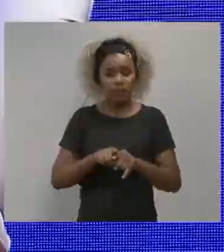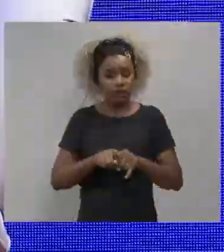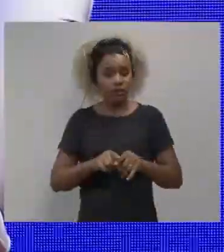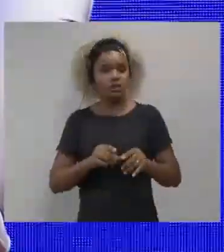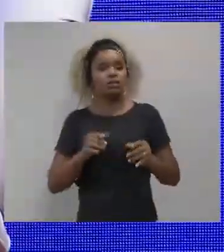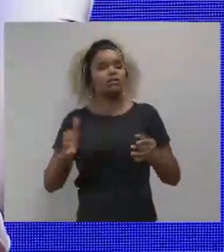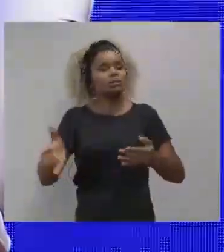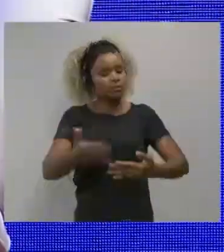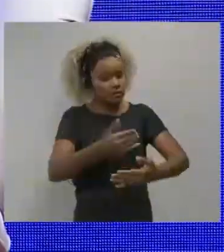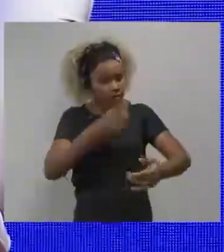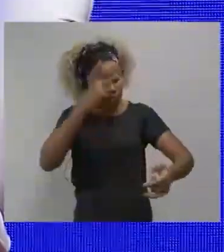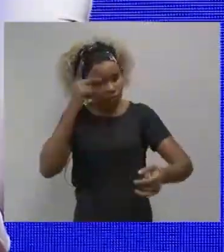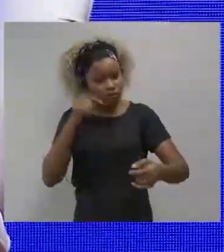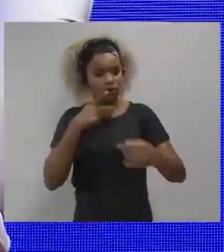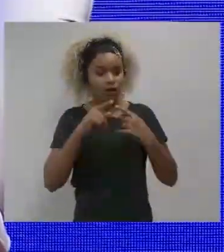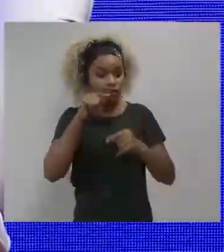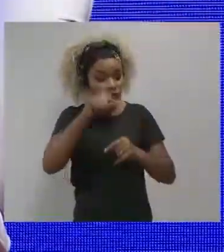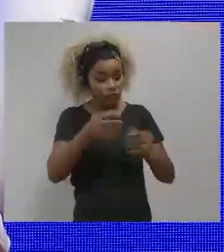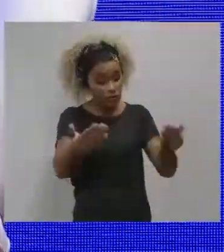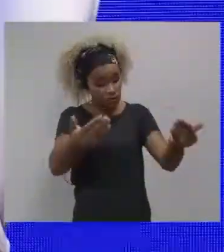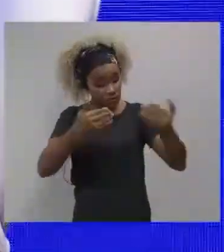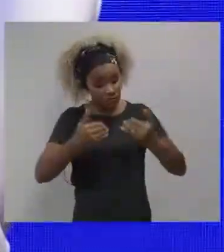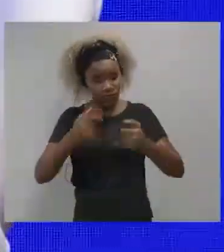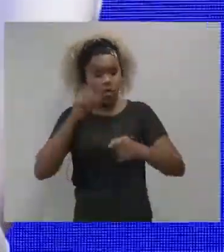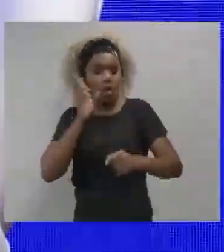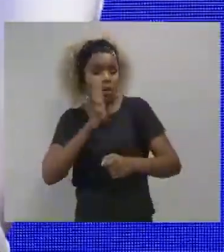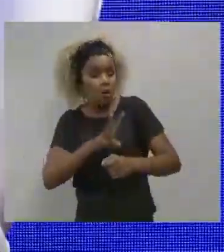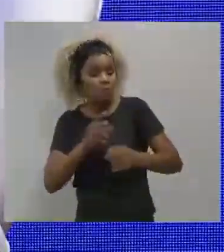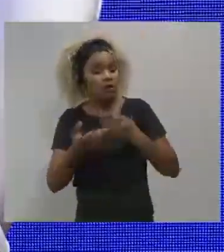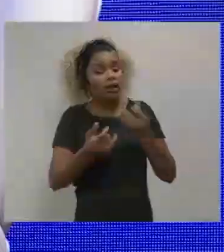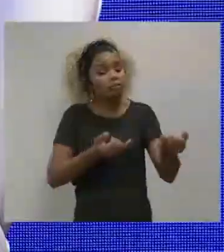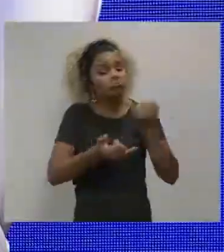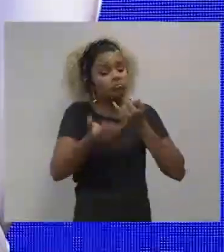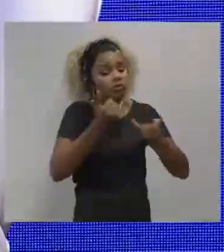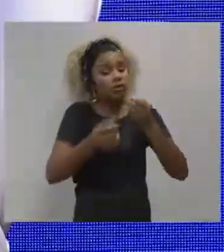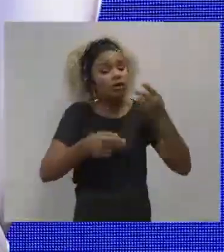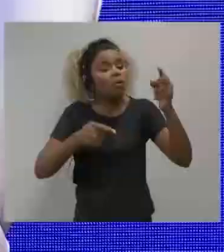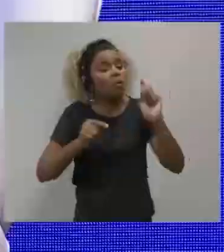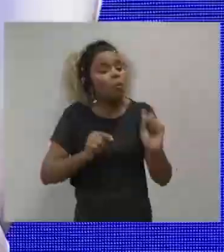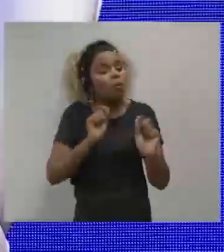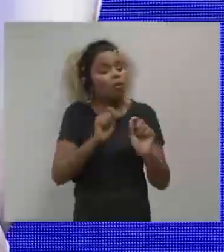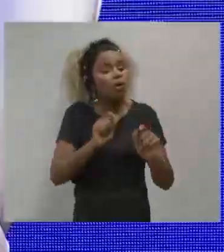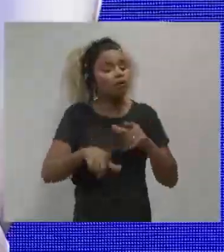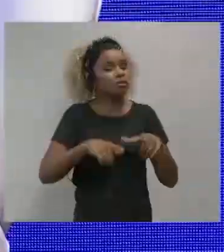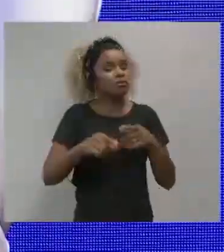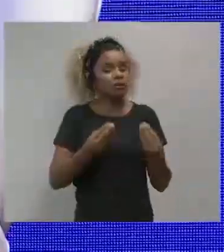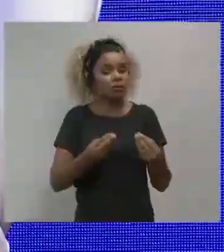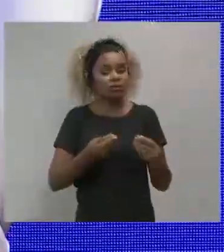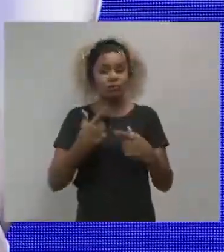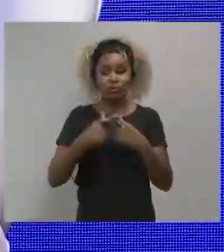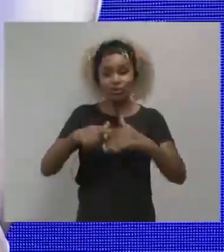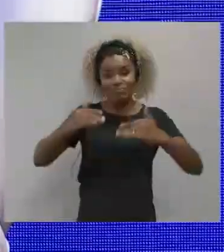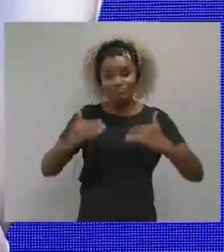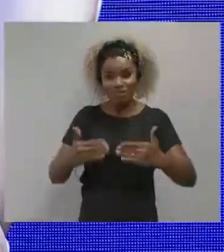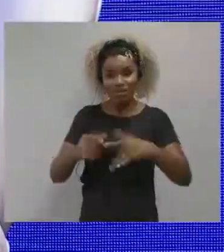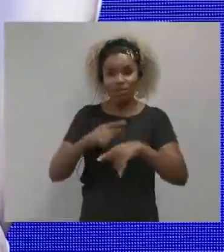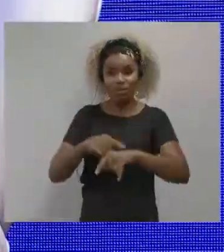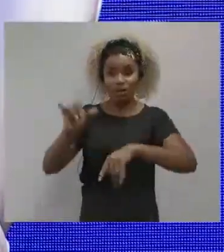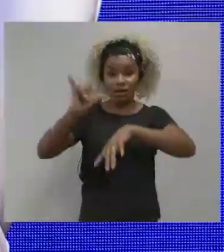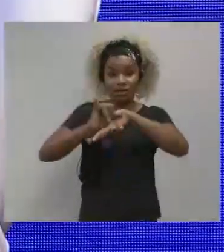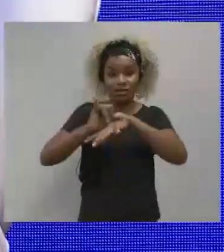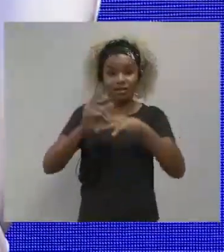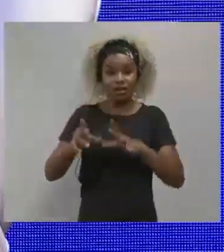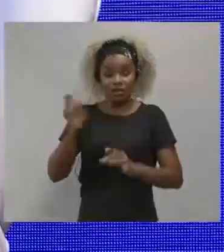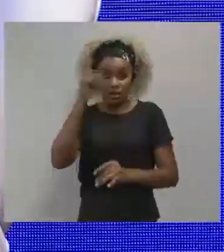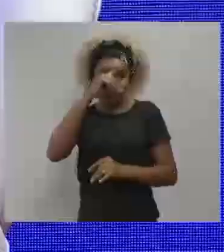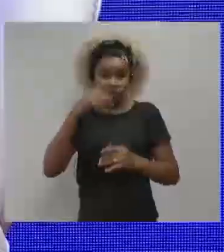this point of this aspect. You are here, I want to listen to your opinion, I want to listen to you. The ministries, as they